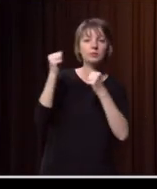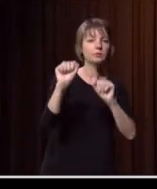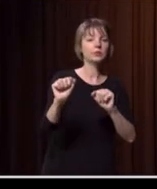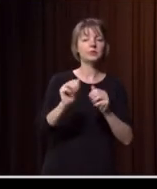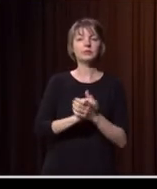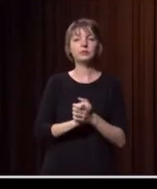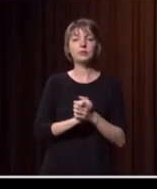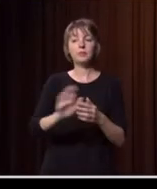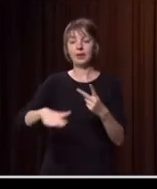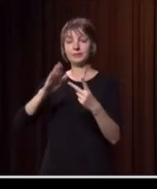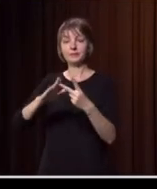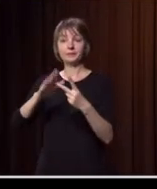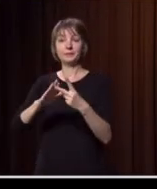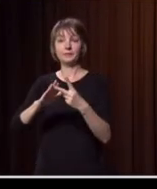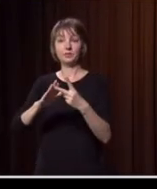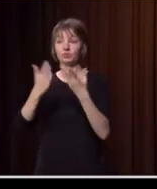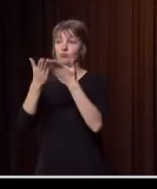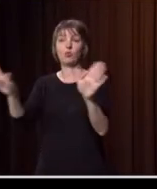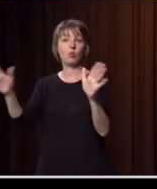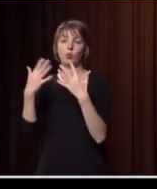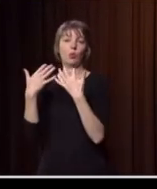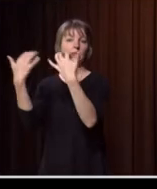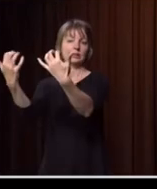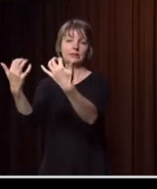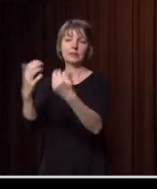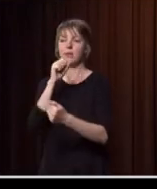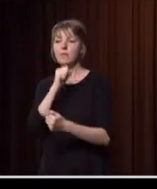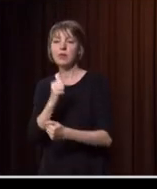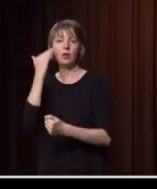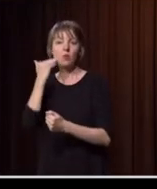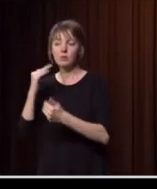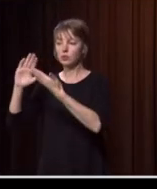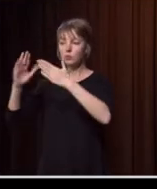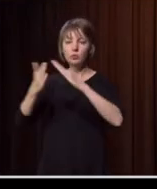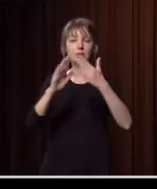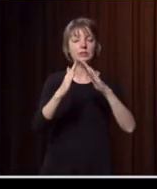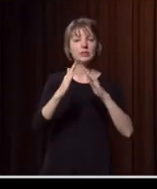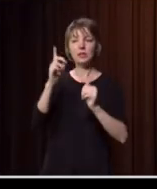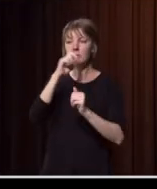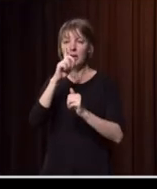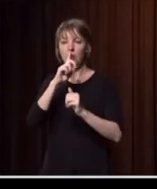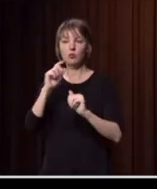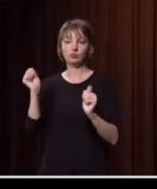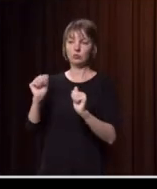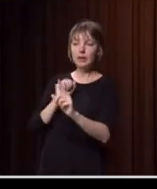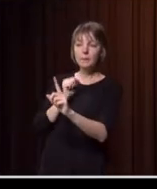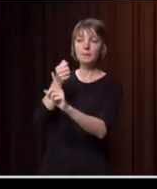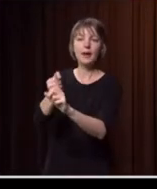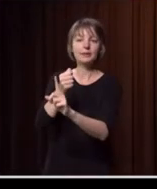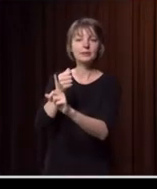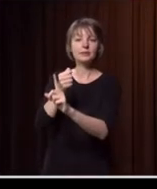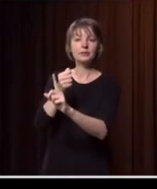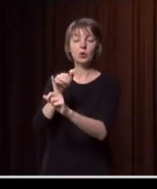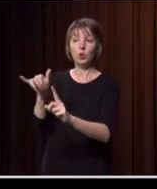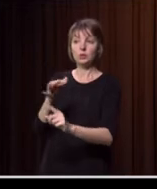ones. And then of course, the second broad audience, were all the men and women, the communities that were impacted, affected, or being